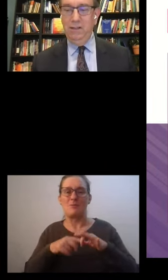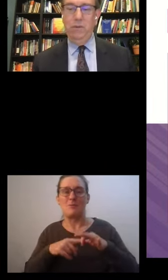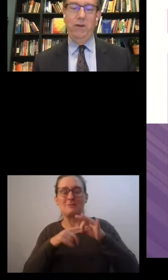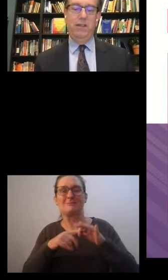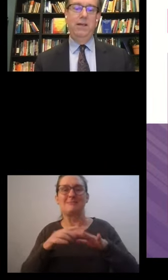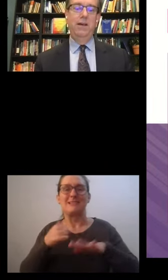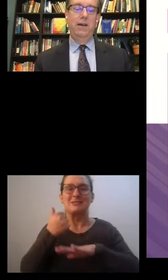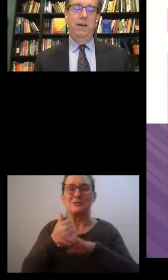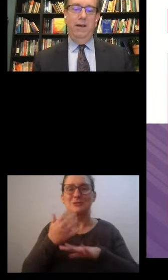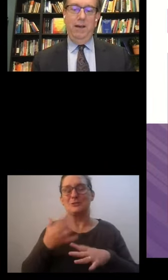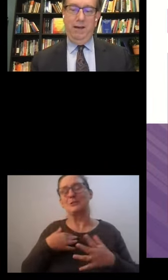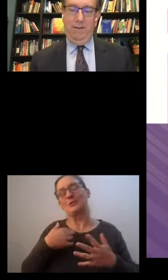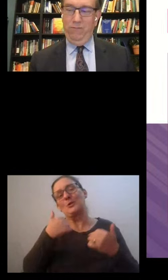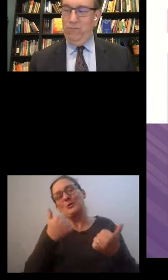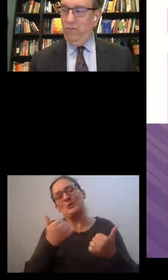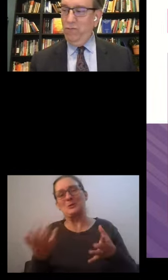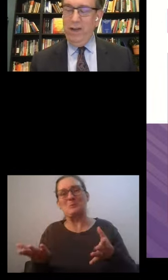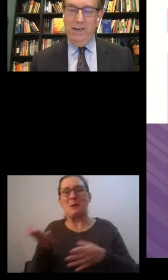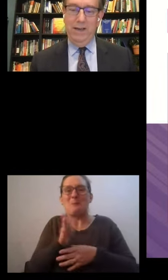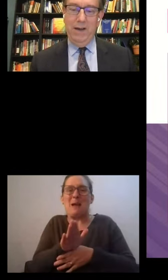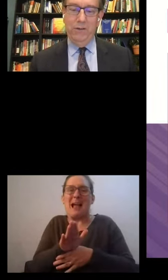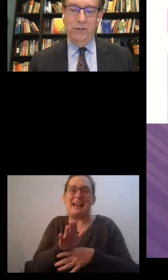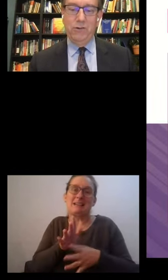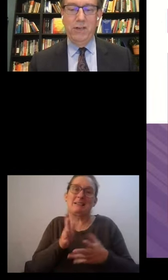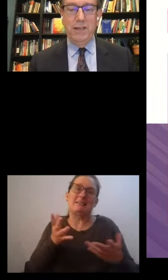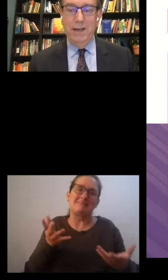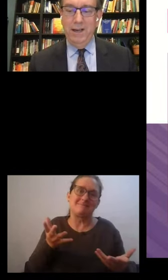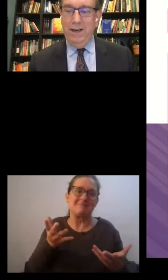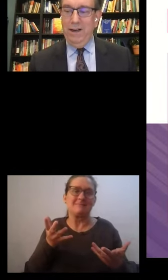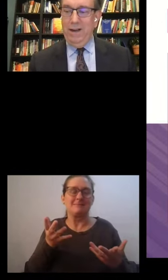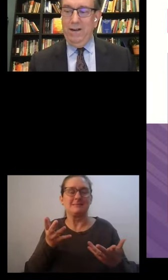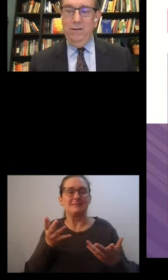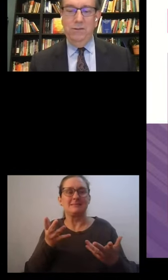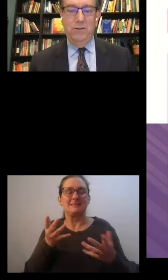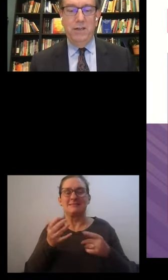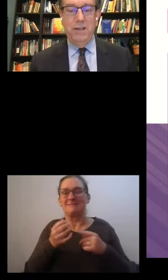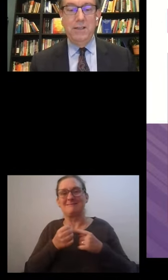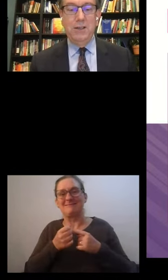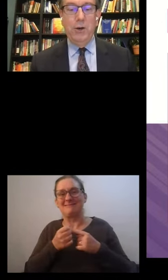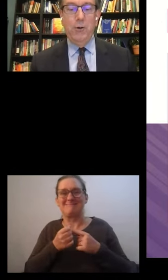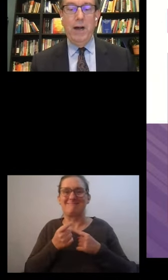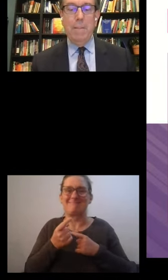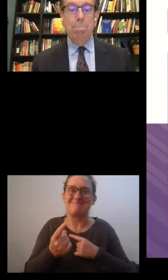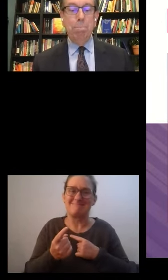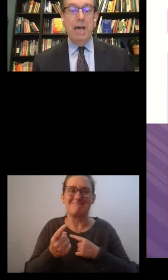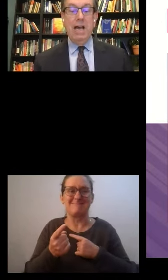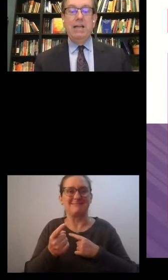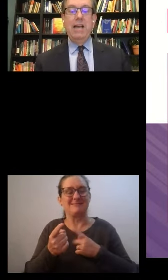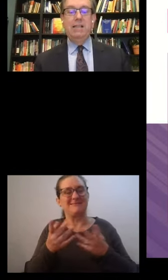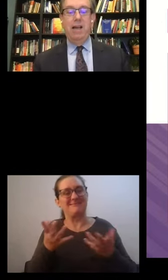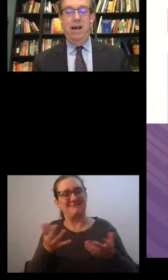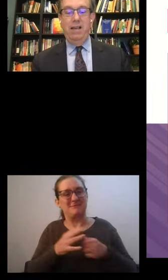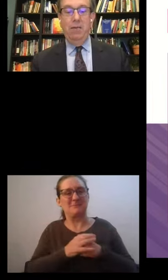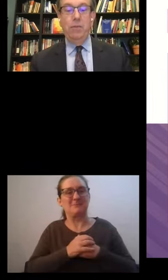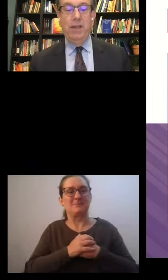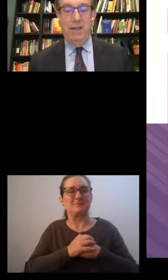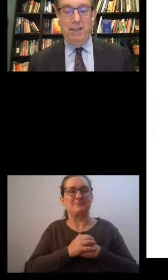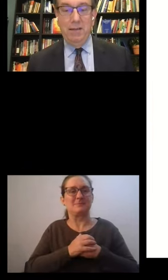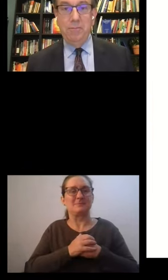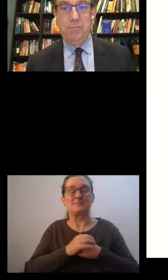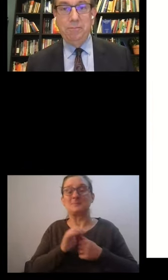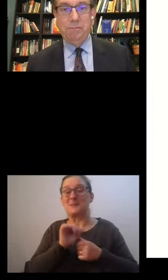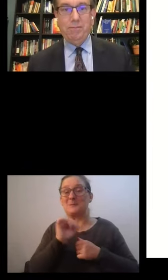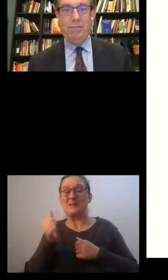least in spirit, right down the street. Houghton Street. So next slide,